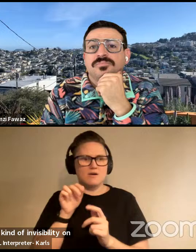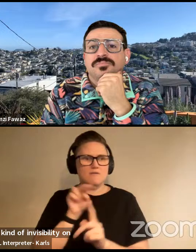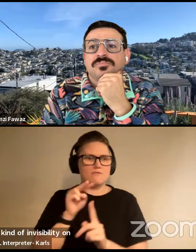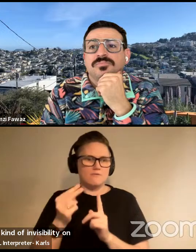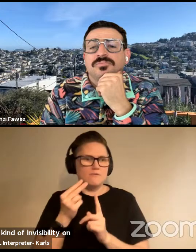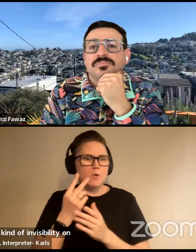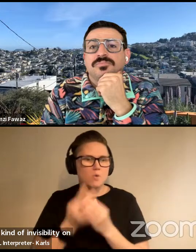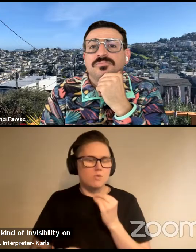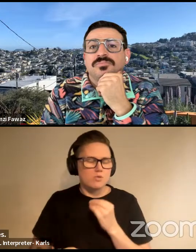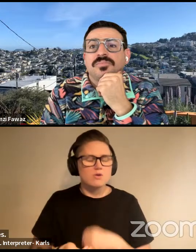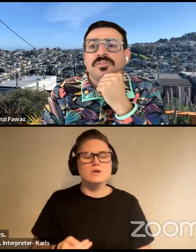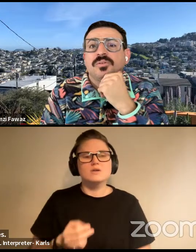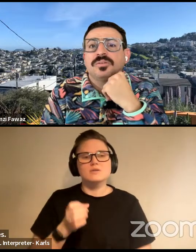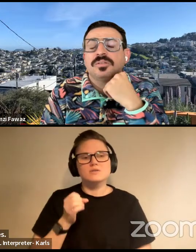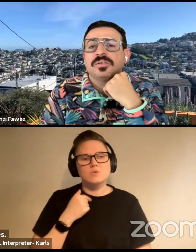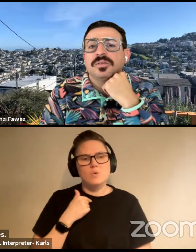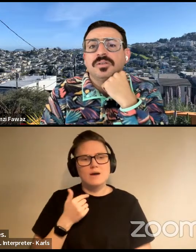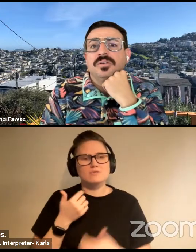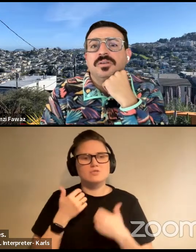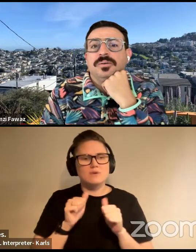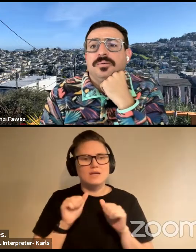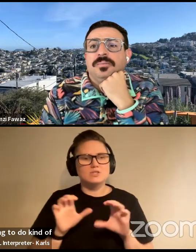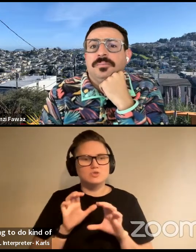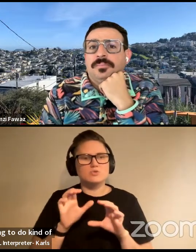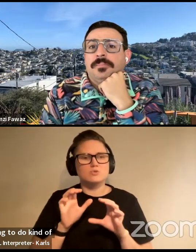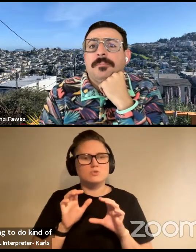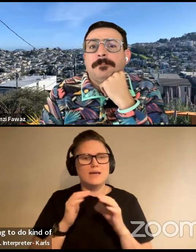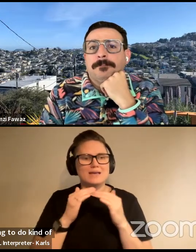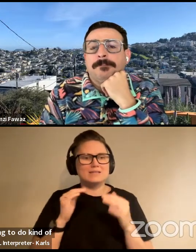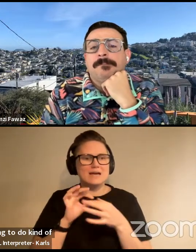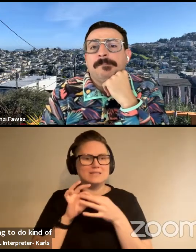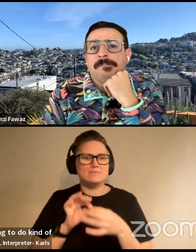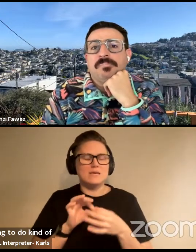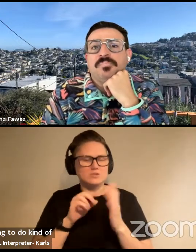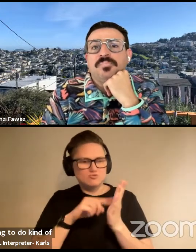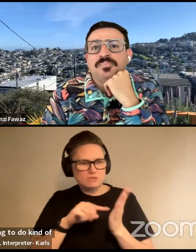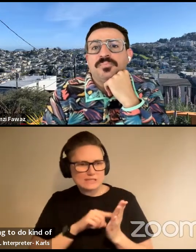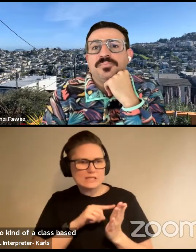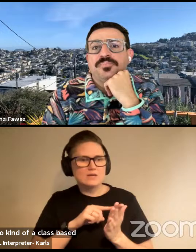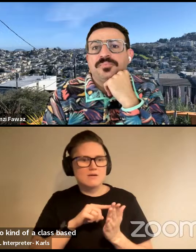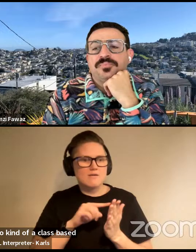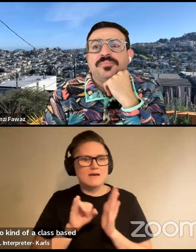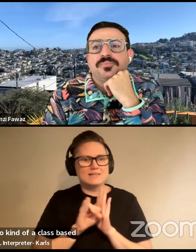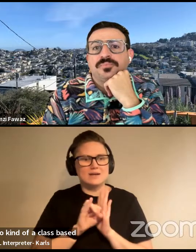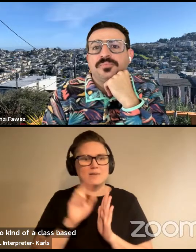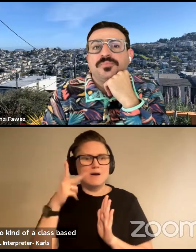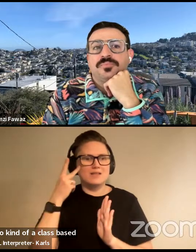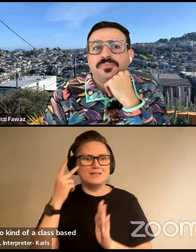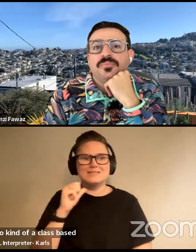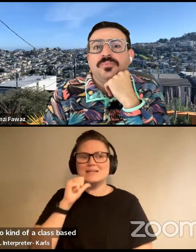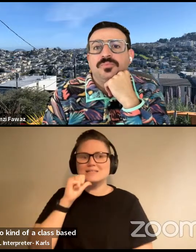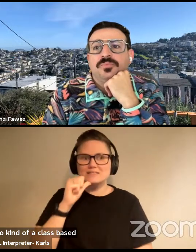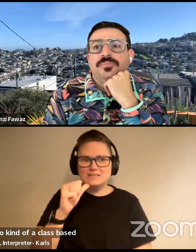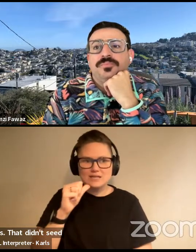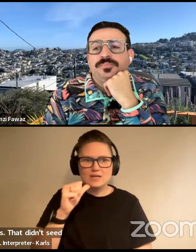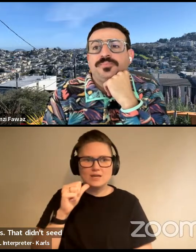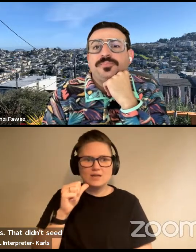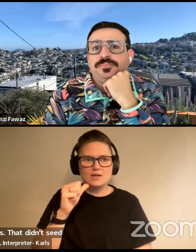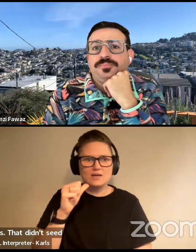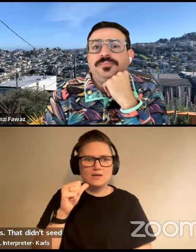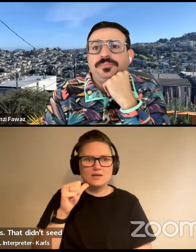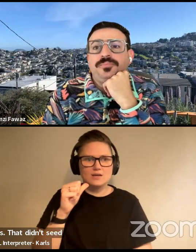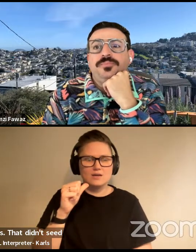So I was, so I was trying to do kind of a, a class based critique of identity politics that didn't cede all the ground to those